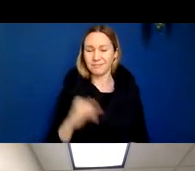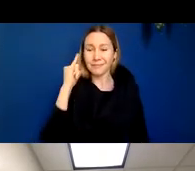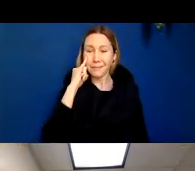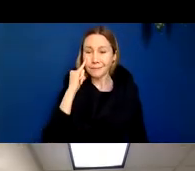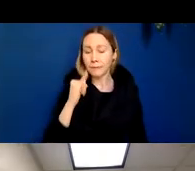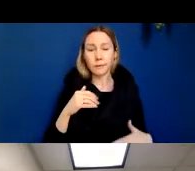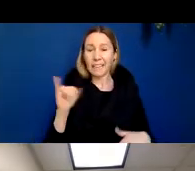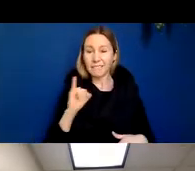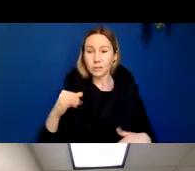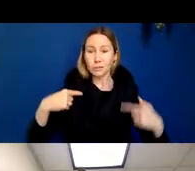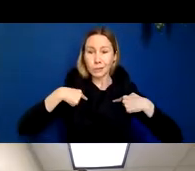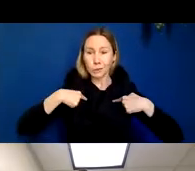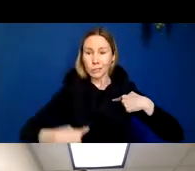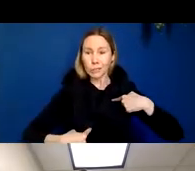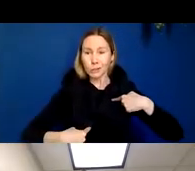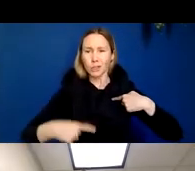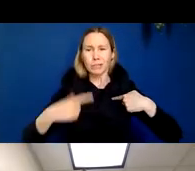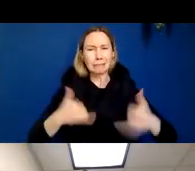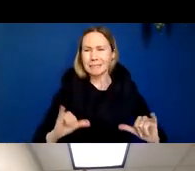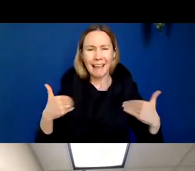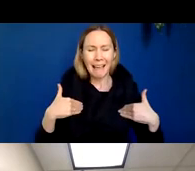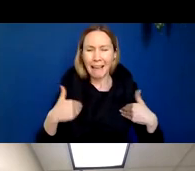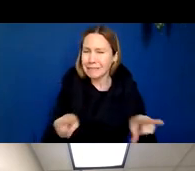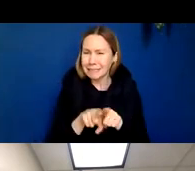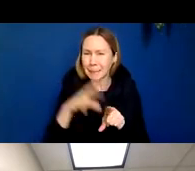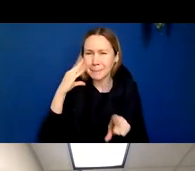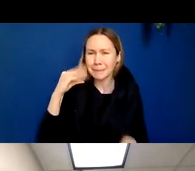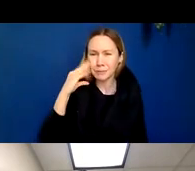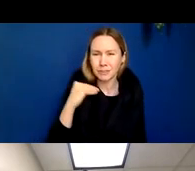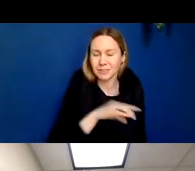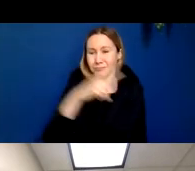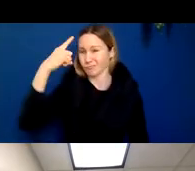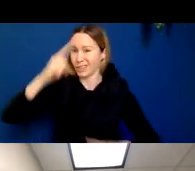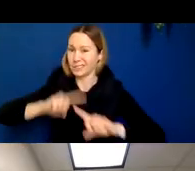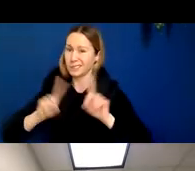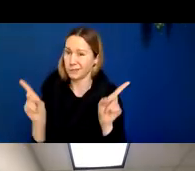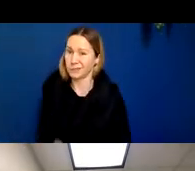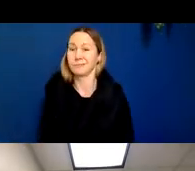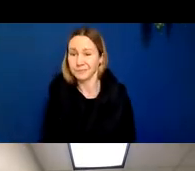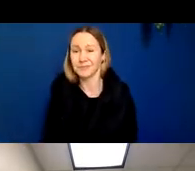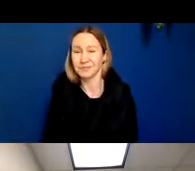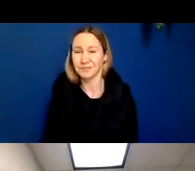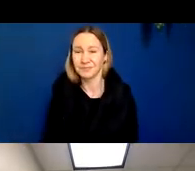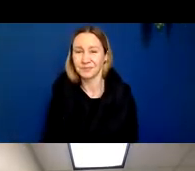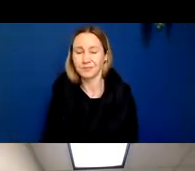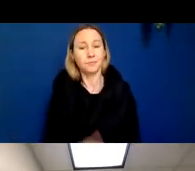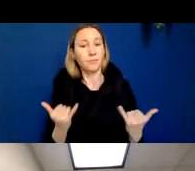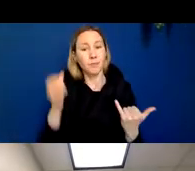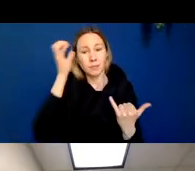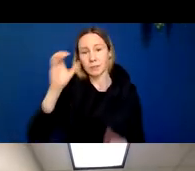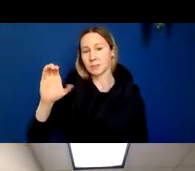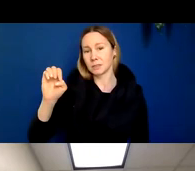bottom of the lung, you're still going to have pretty much the same signs and symptoms. So this brings us to the concept of cerebral